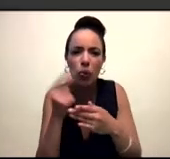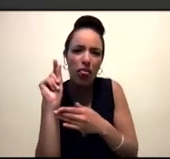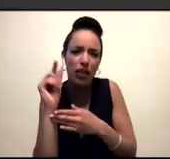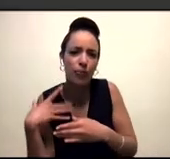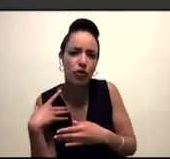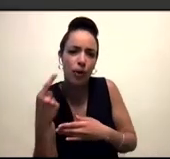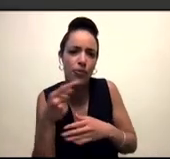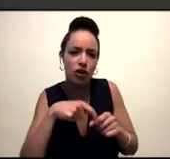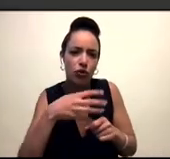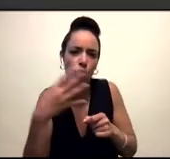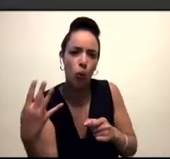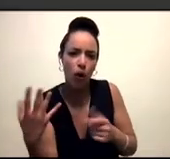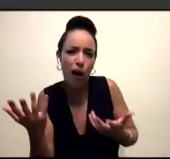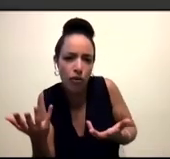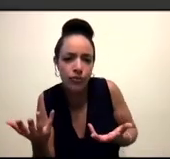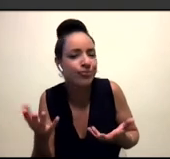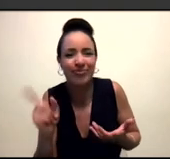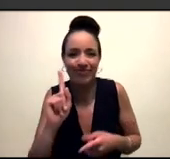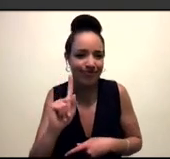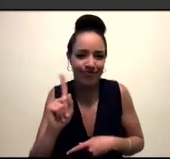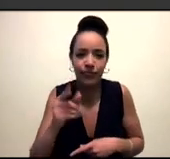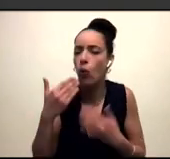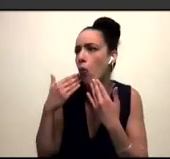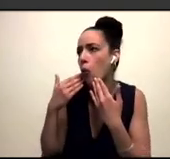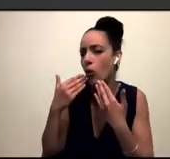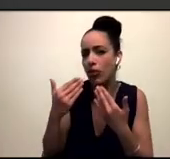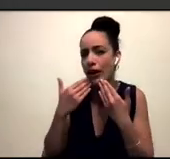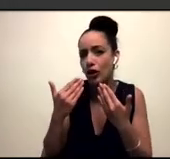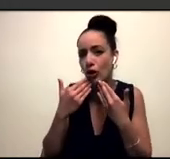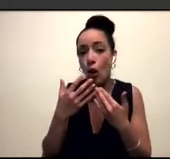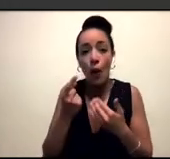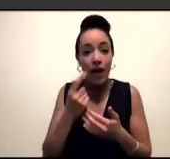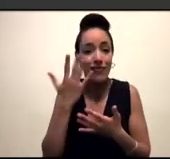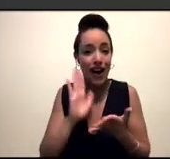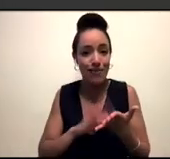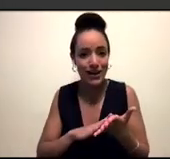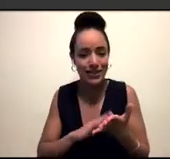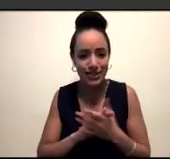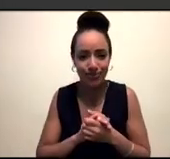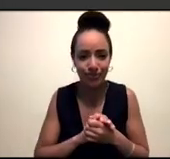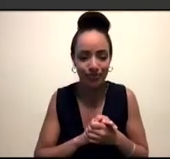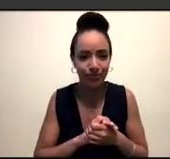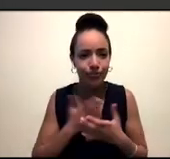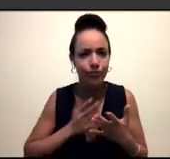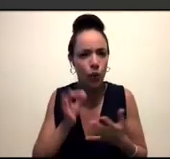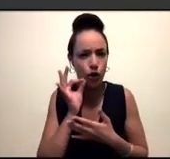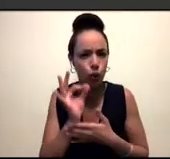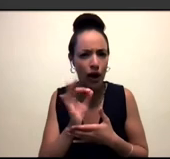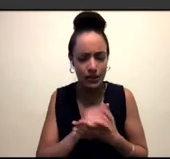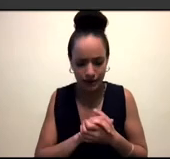Thank you so much. We've just got, we've got just over five minutes left. And so I wanted to ask,